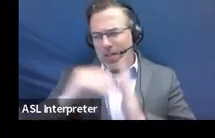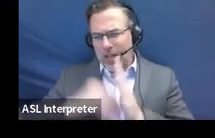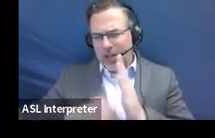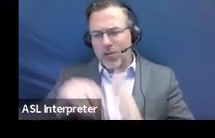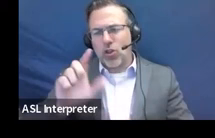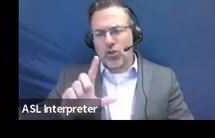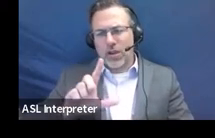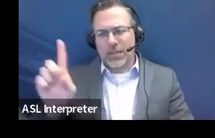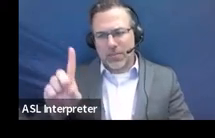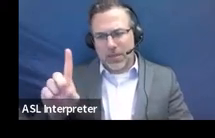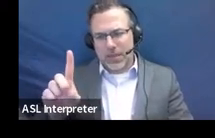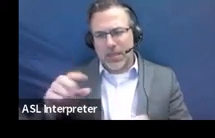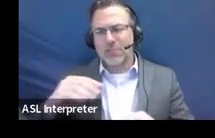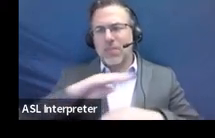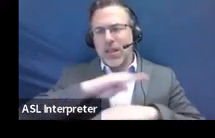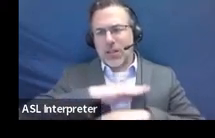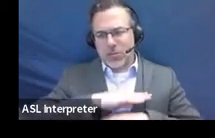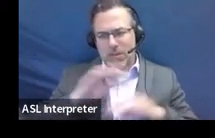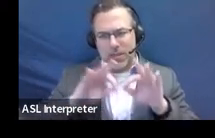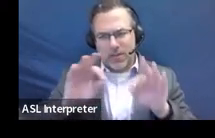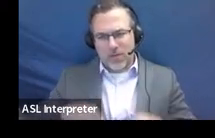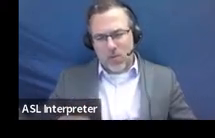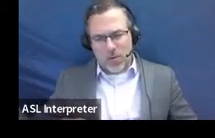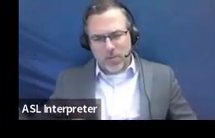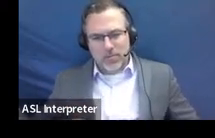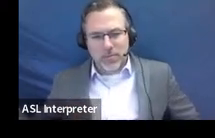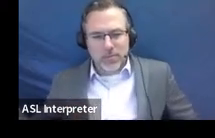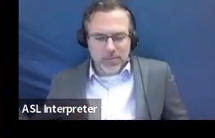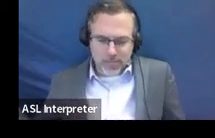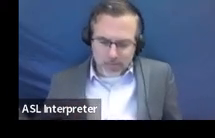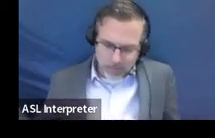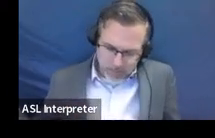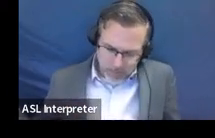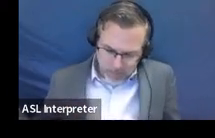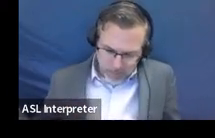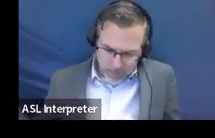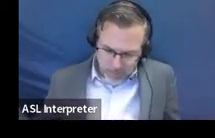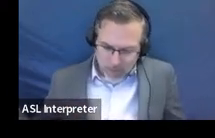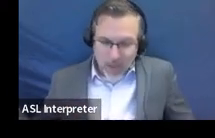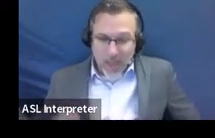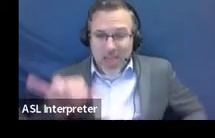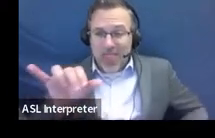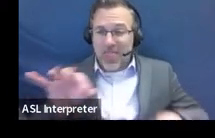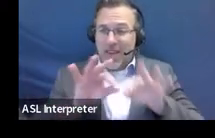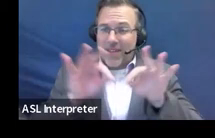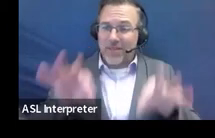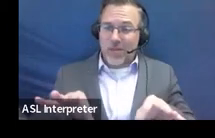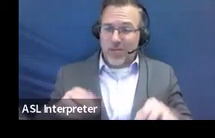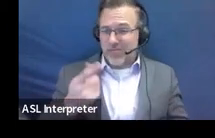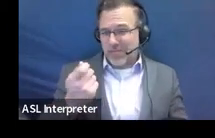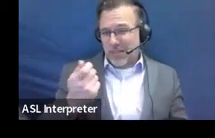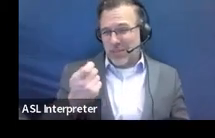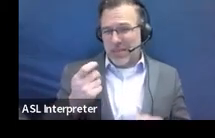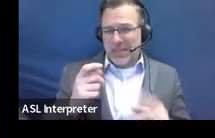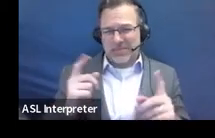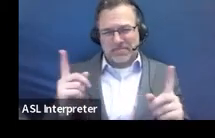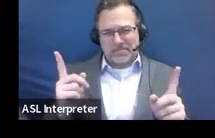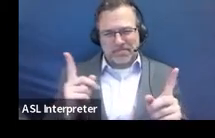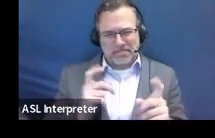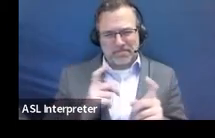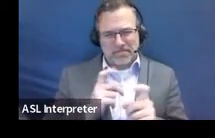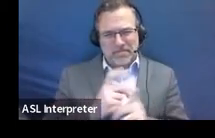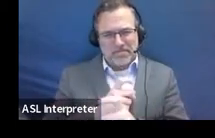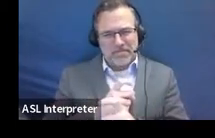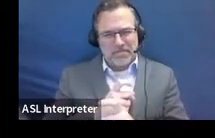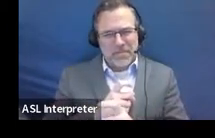because it is a little bit of a tricky form. And yes, it, there's a lot to